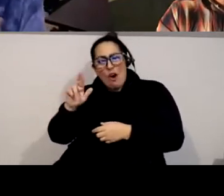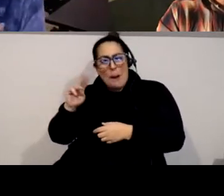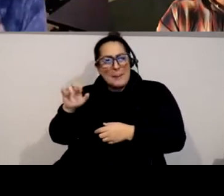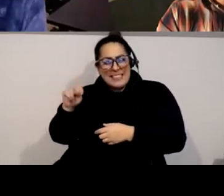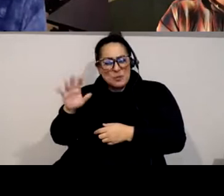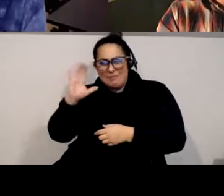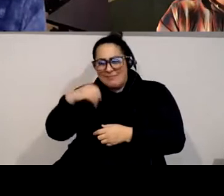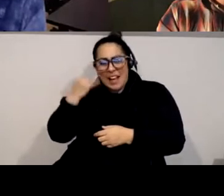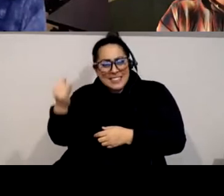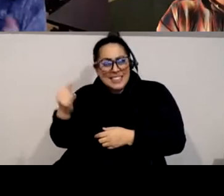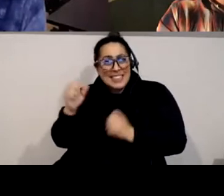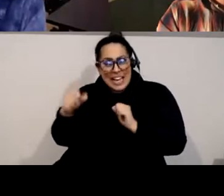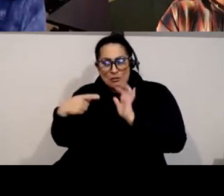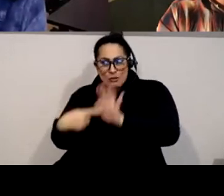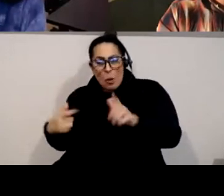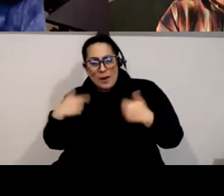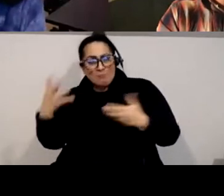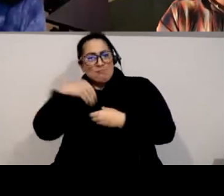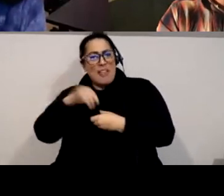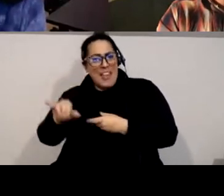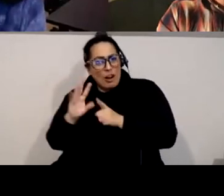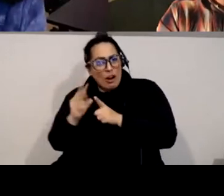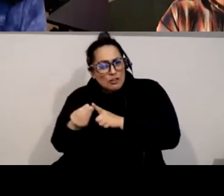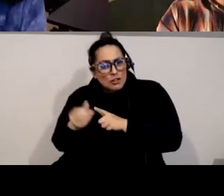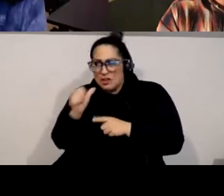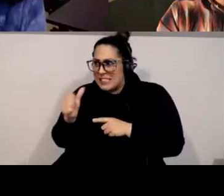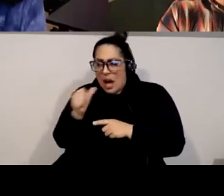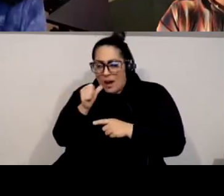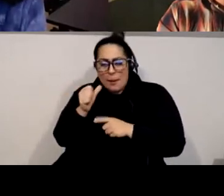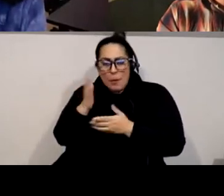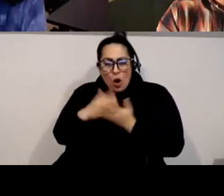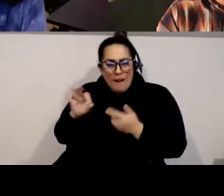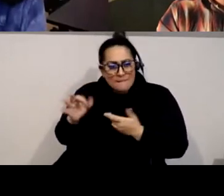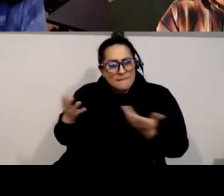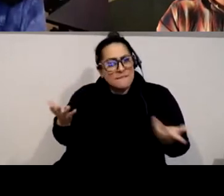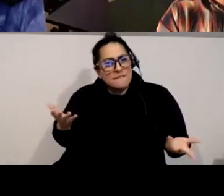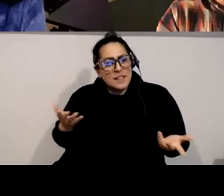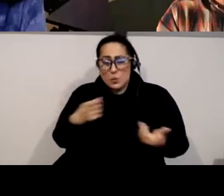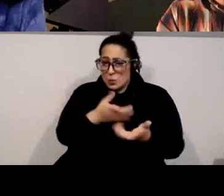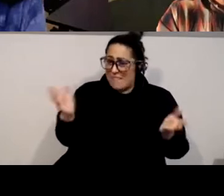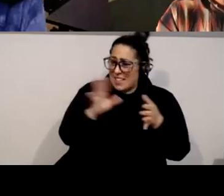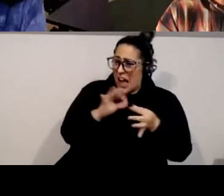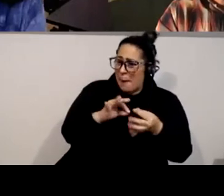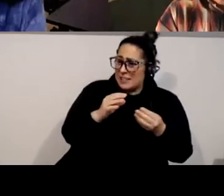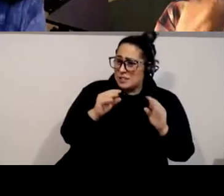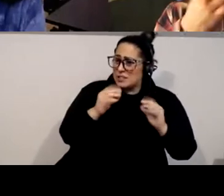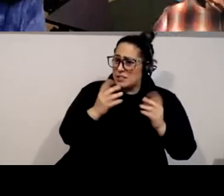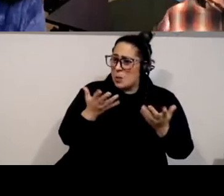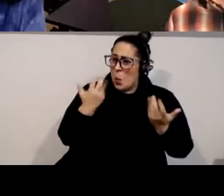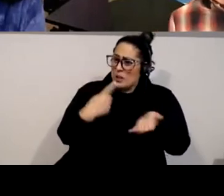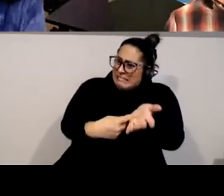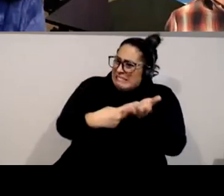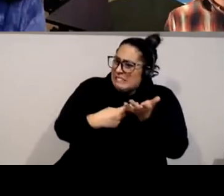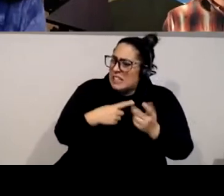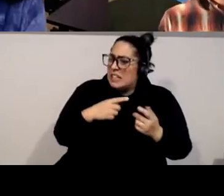of like who gets to narrate and under what ground so does anyone have any thoughts on on that aspect um in terms of